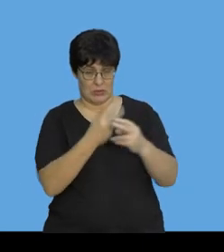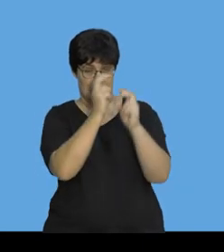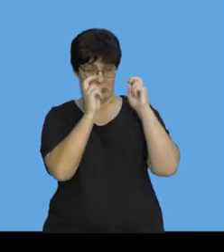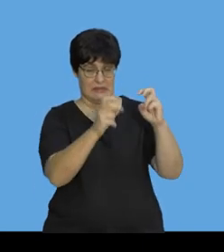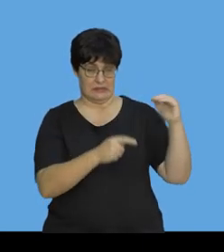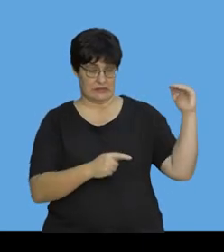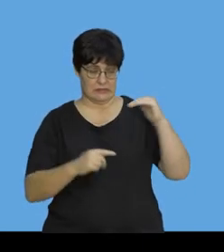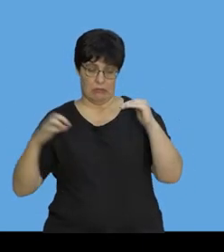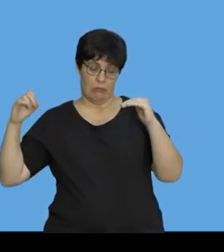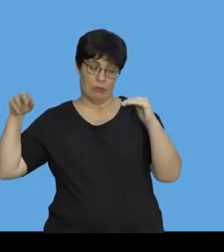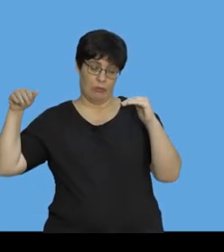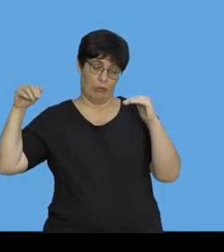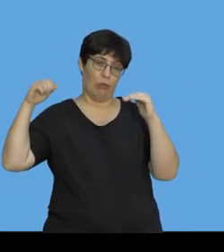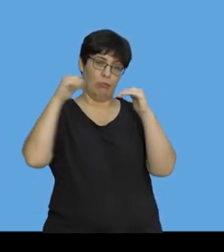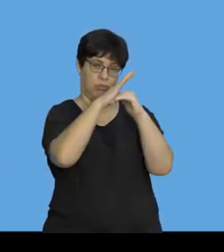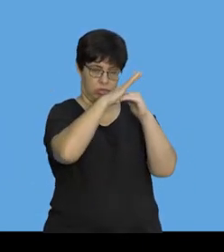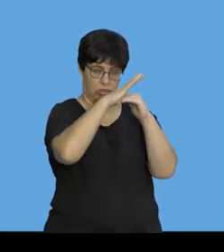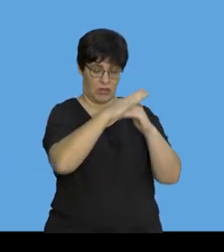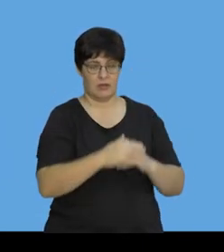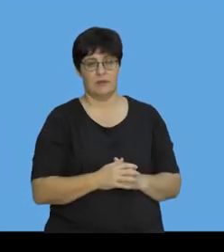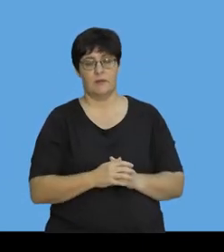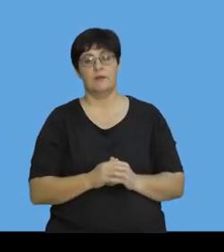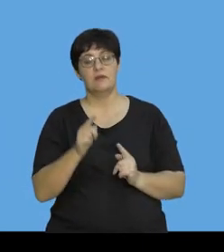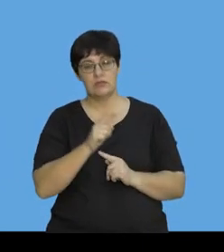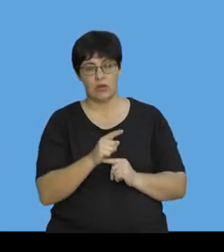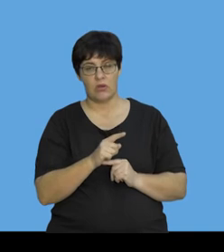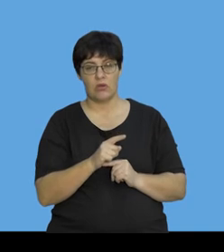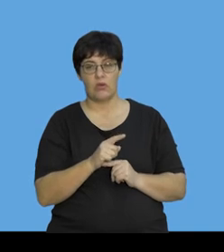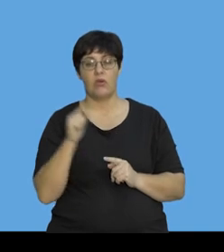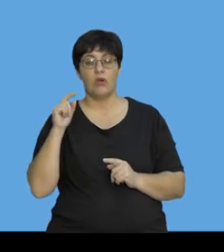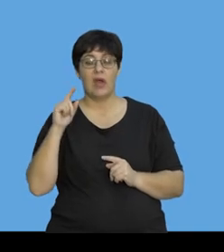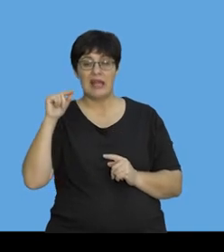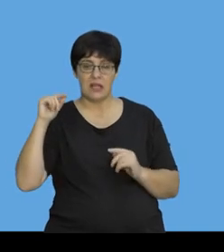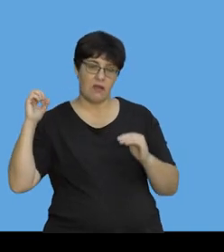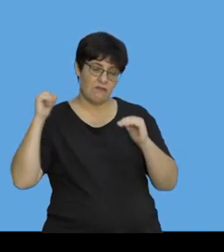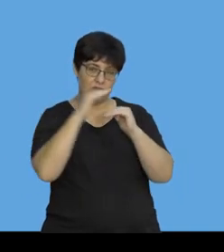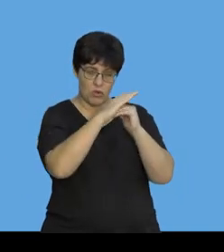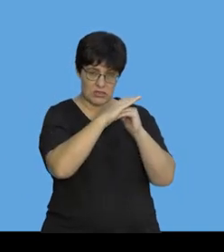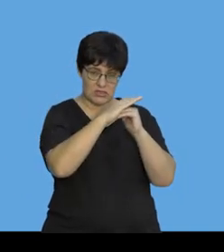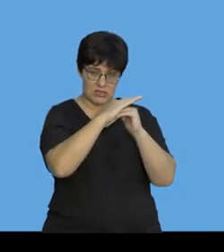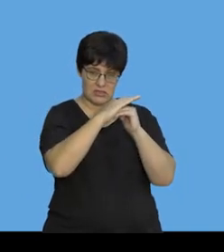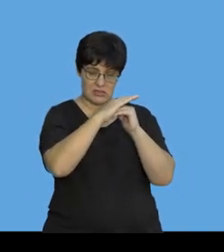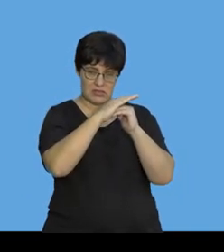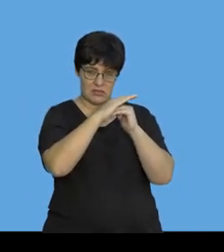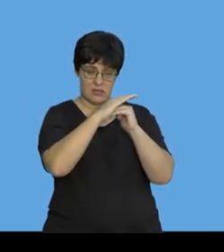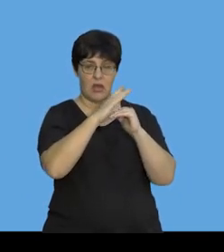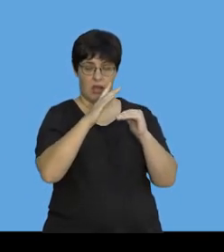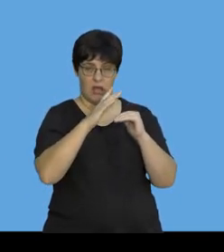on the front window. So, okay, how does the force the insect exerts on the bus compare to the